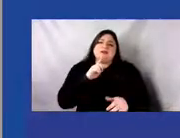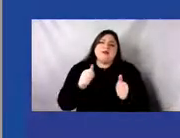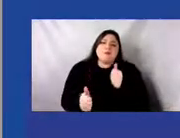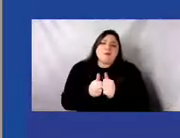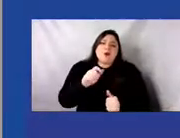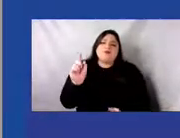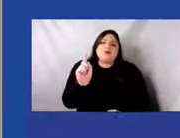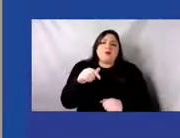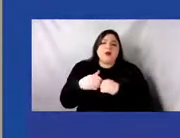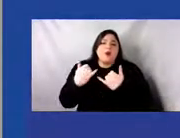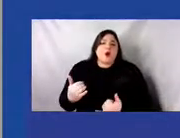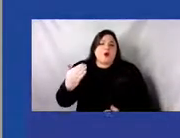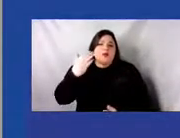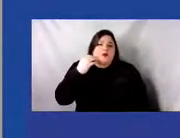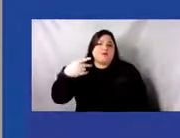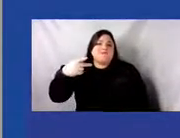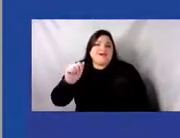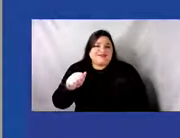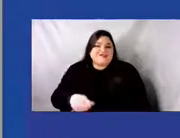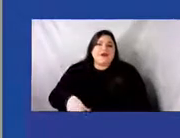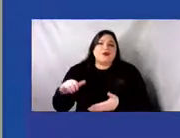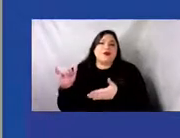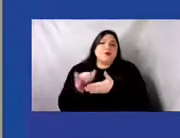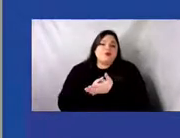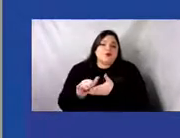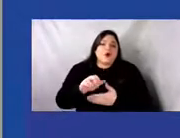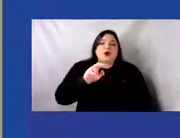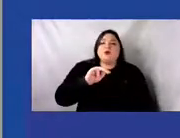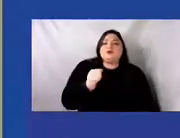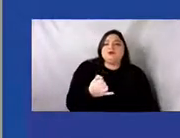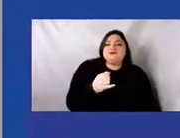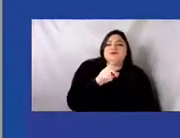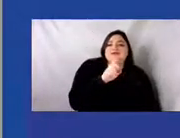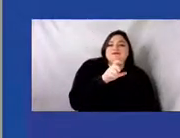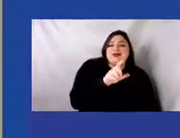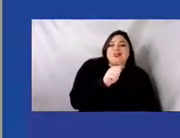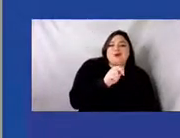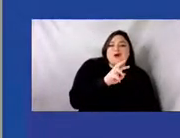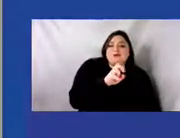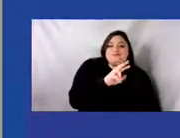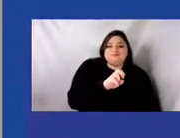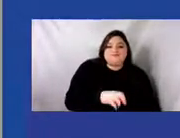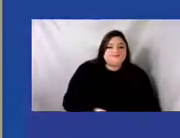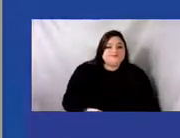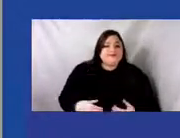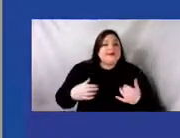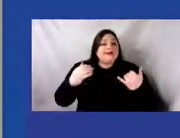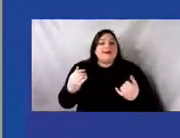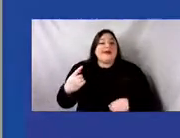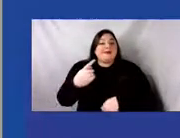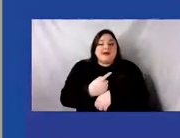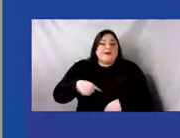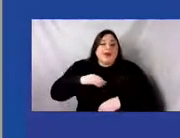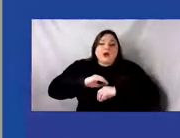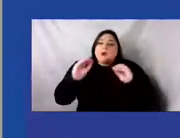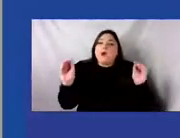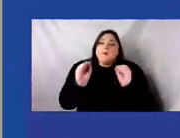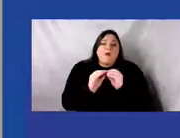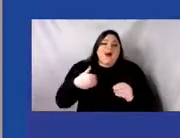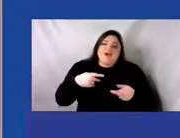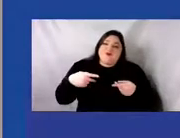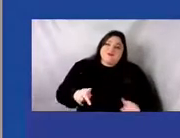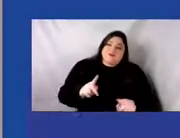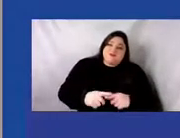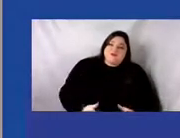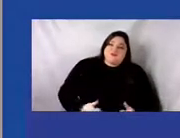as Pennsylvania, New Jersey, New York, and Delaware. We no longer have the privilege of living permanently in our